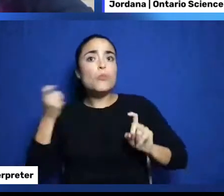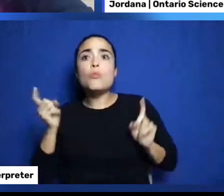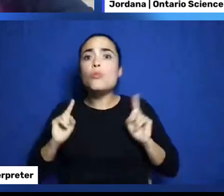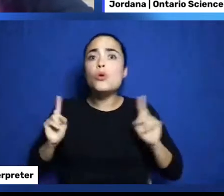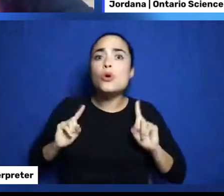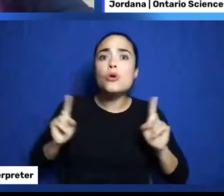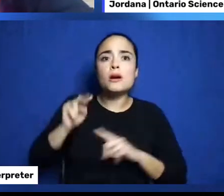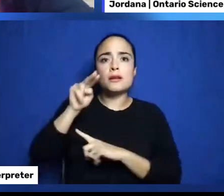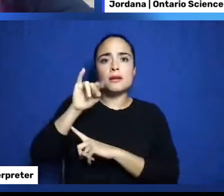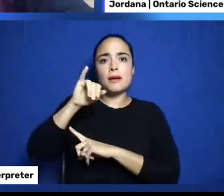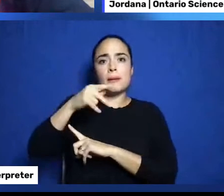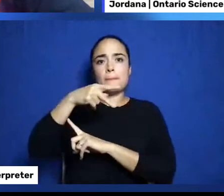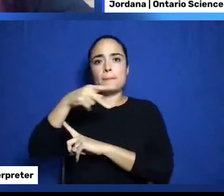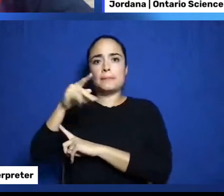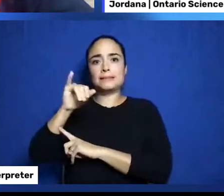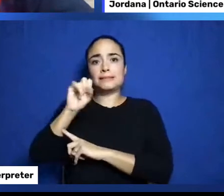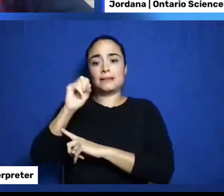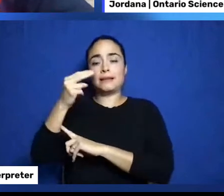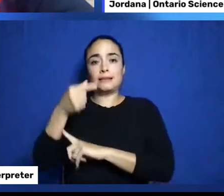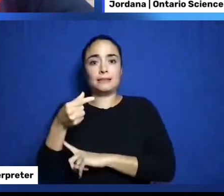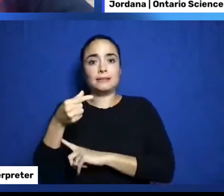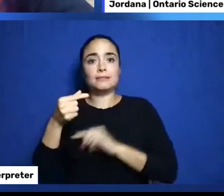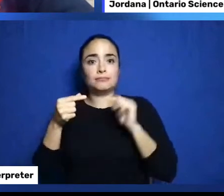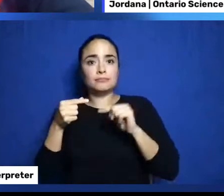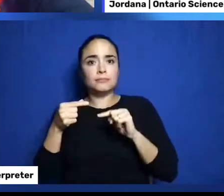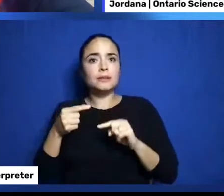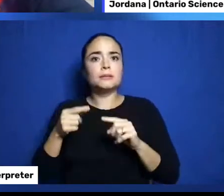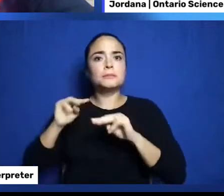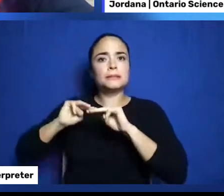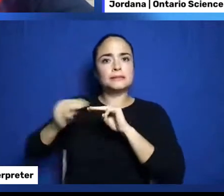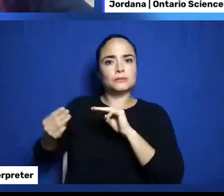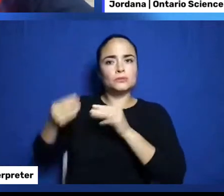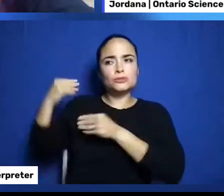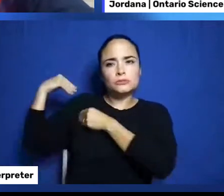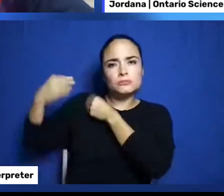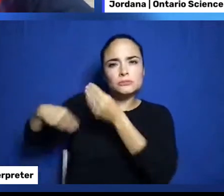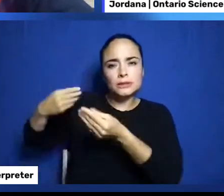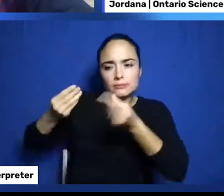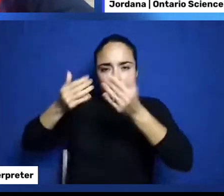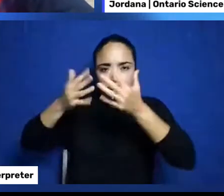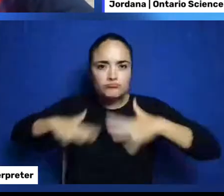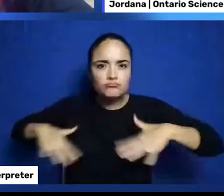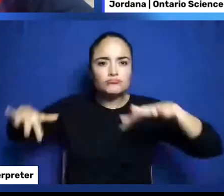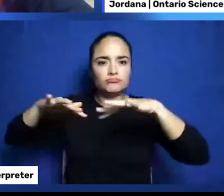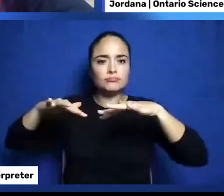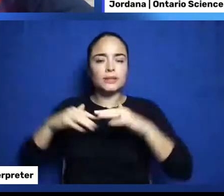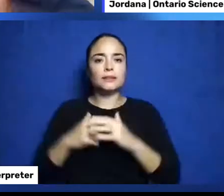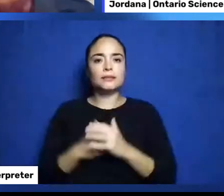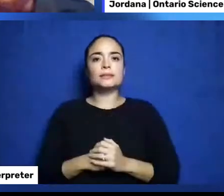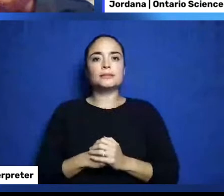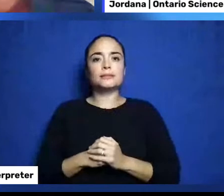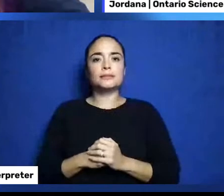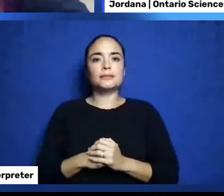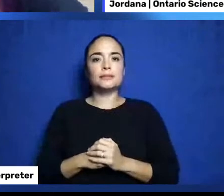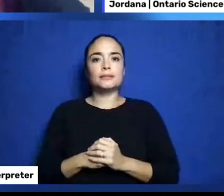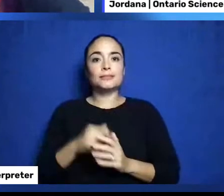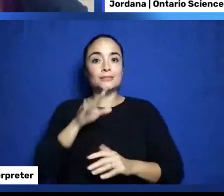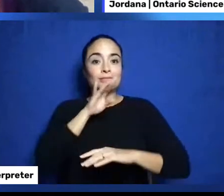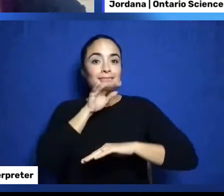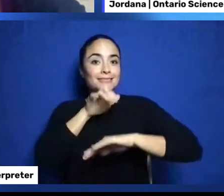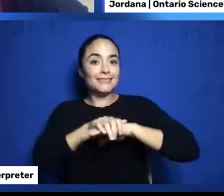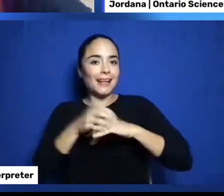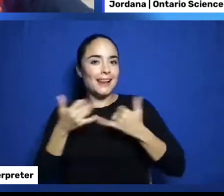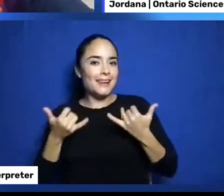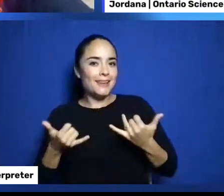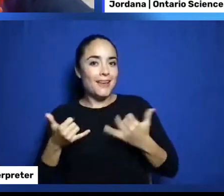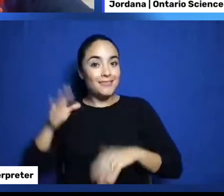Mississauga. And Mississauga Traditional Territory. Donjaba. So, hello everyone. My name is Brian Belfe. Mr. Bala, as a lot